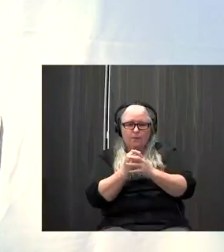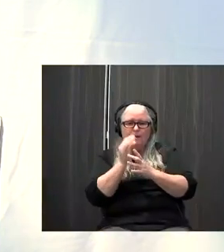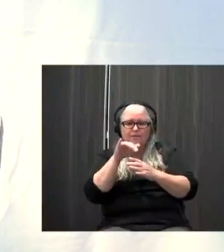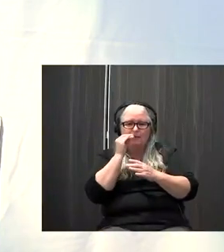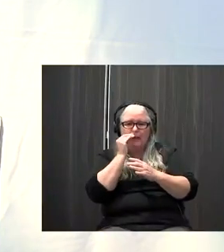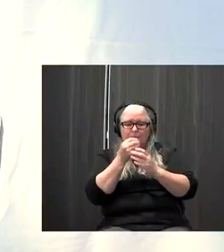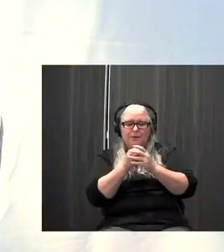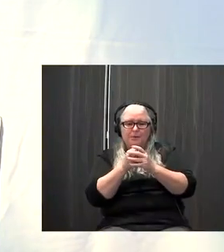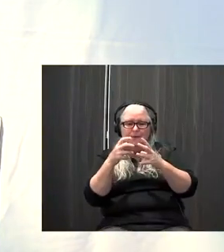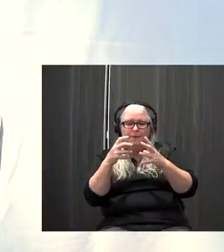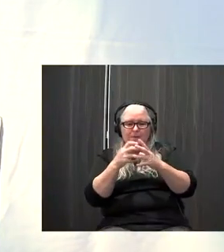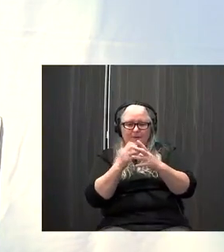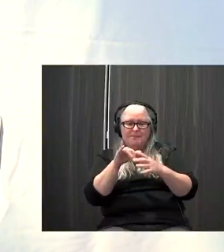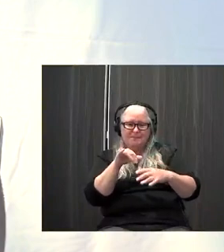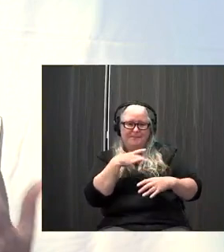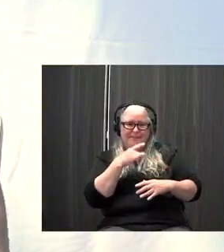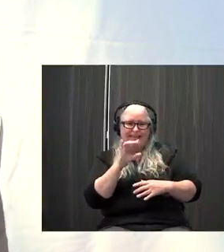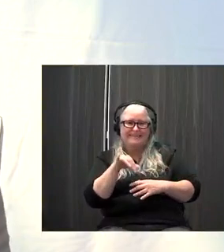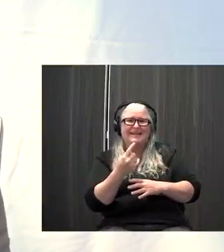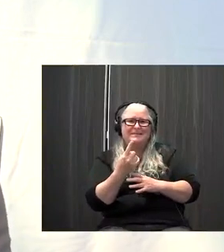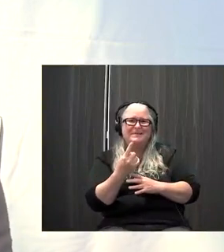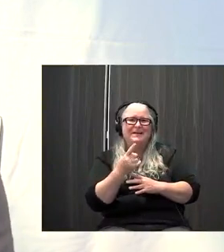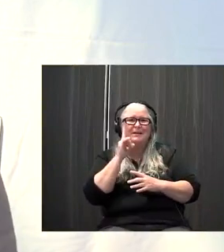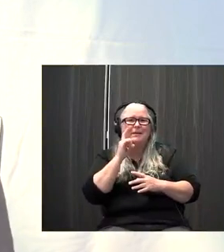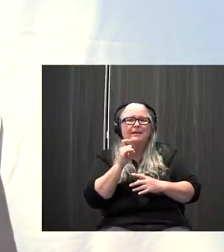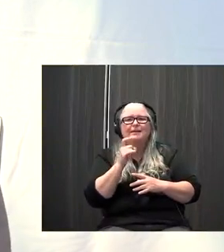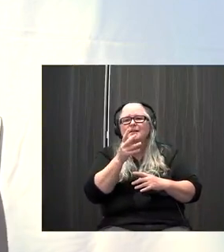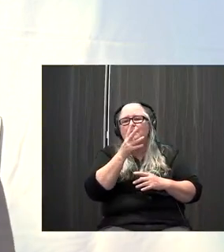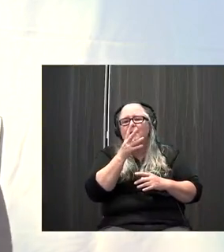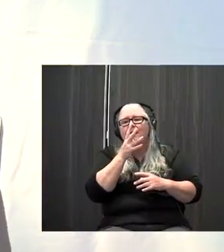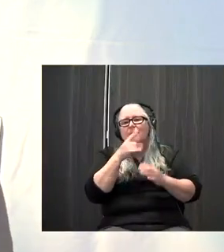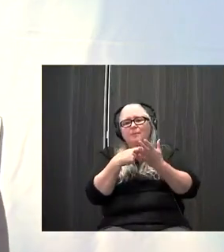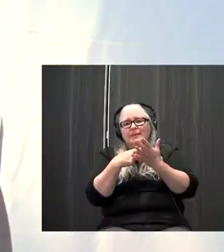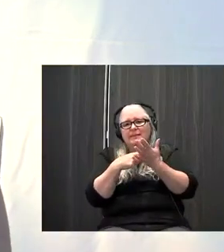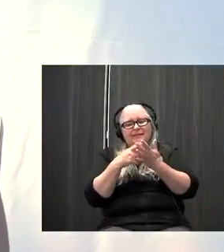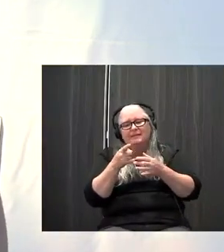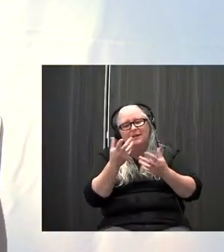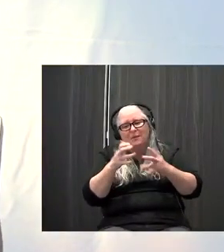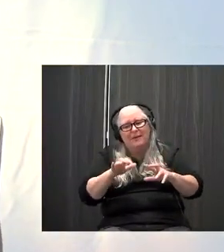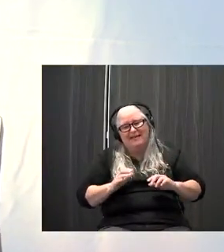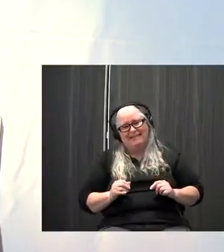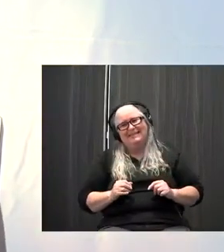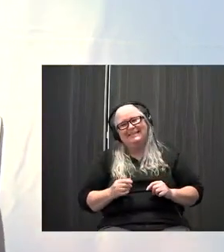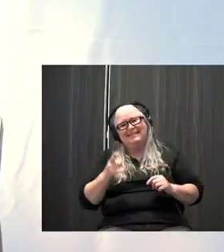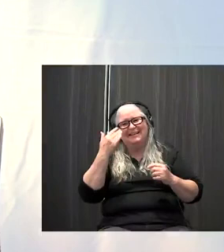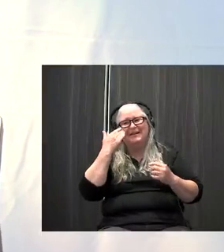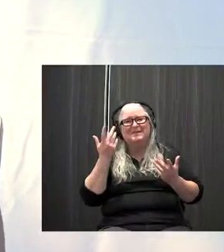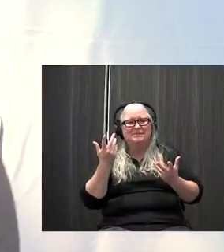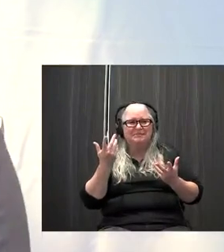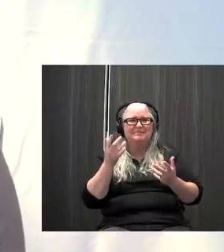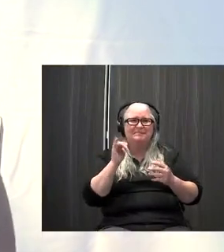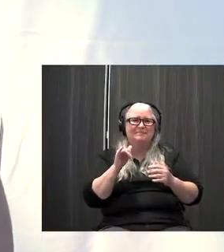small. He likes that one, you know, breathe. But again, because it's what mom talks about, they're not terribly excited to learn how to do mindfulness